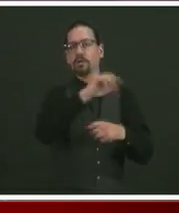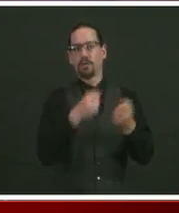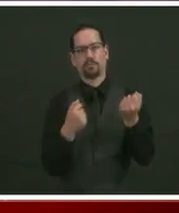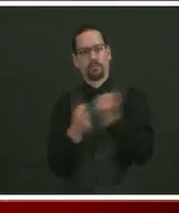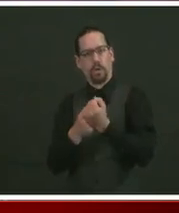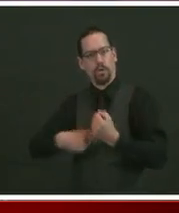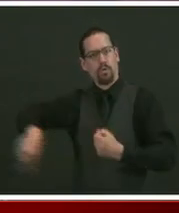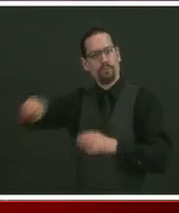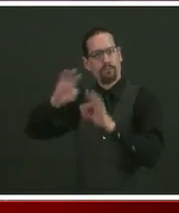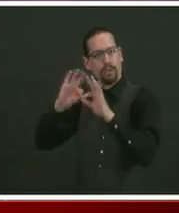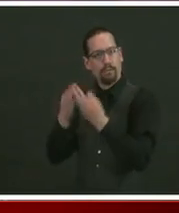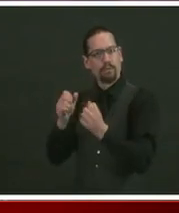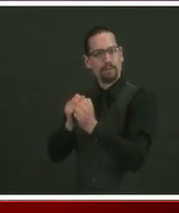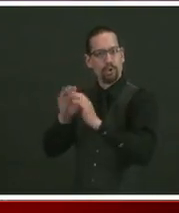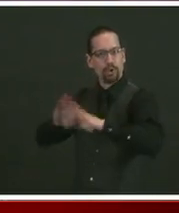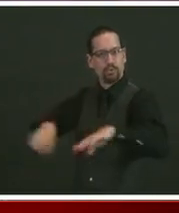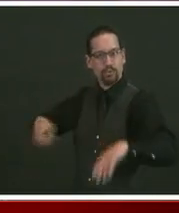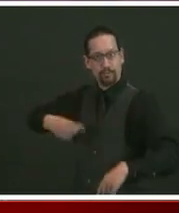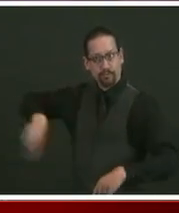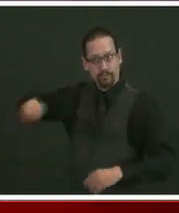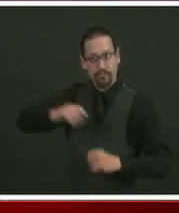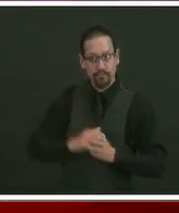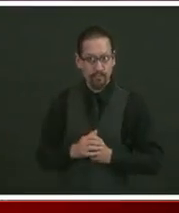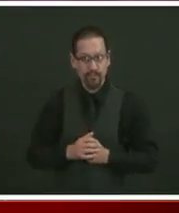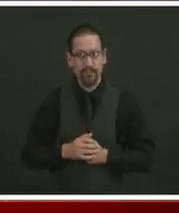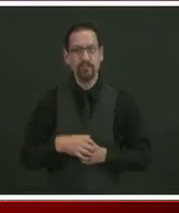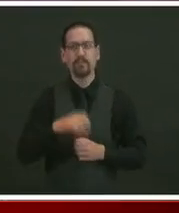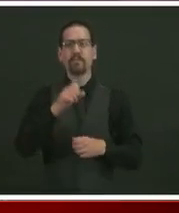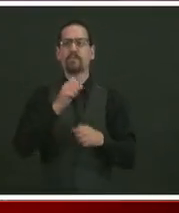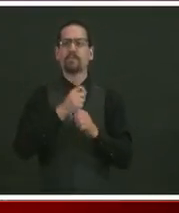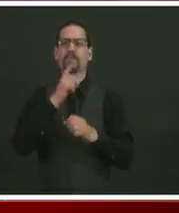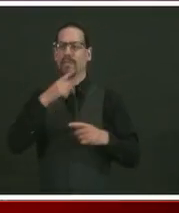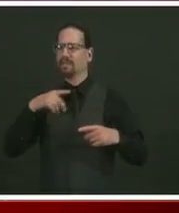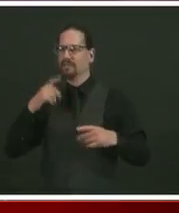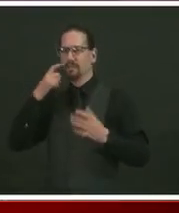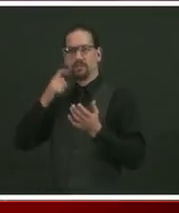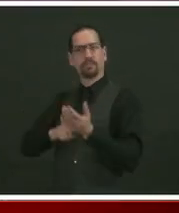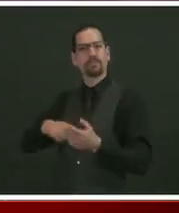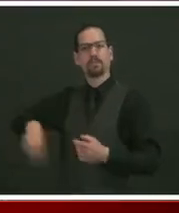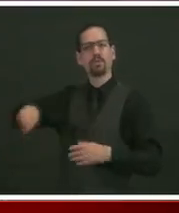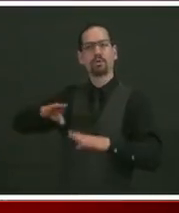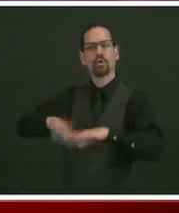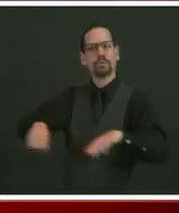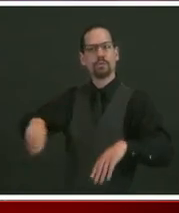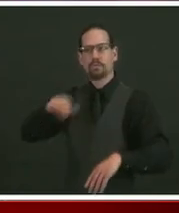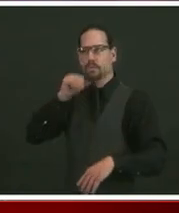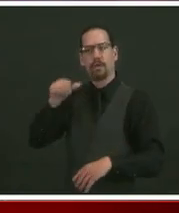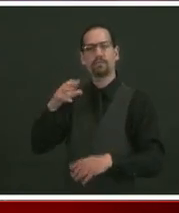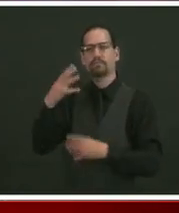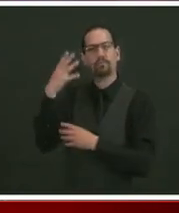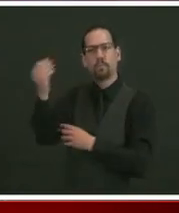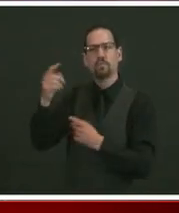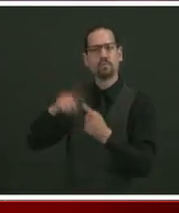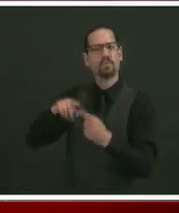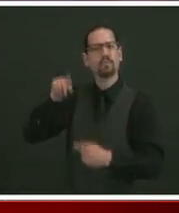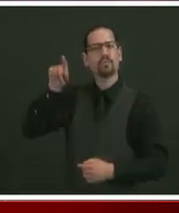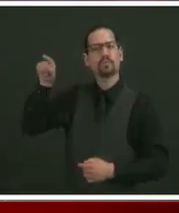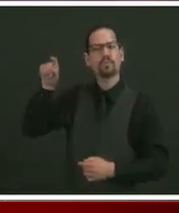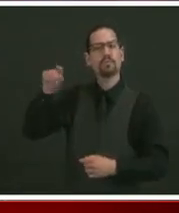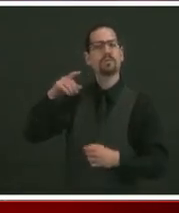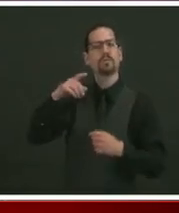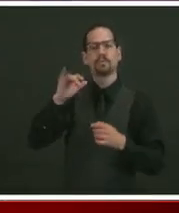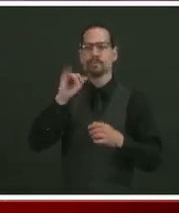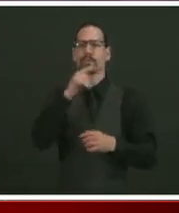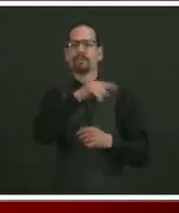We're seeing the same trends in kids not going to primary care physicians,